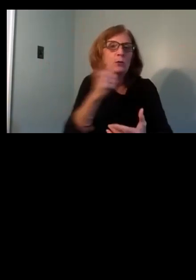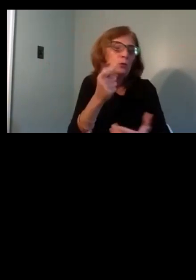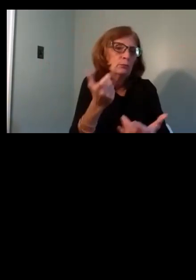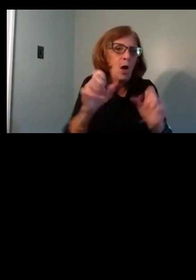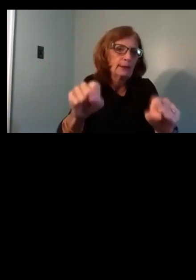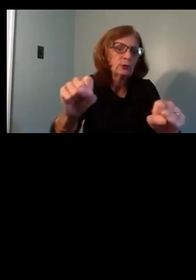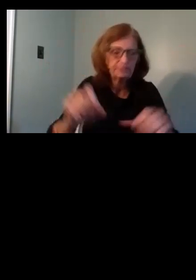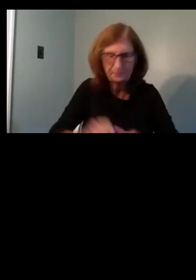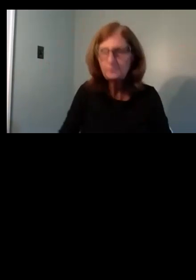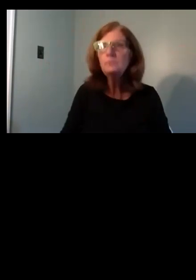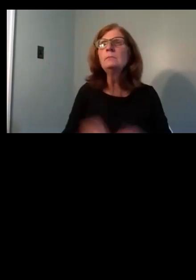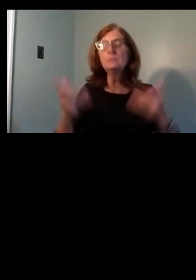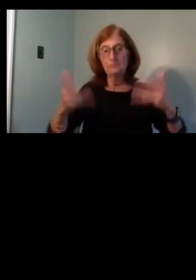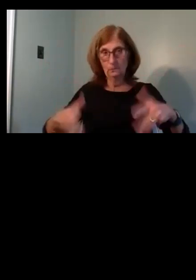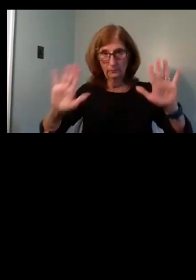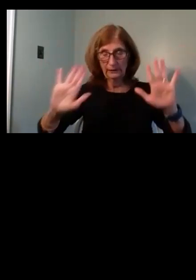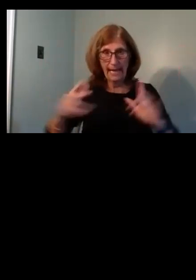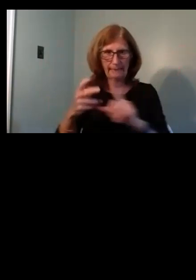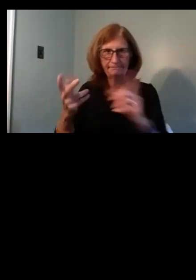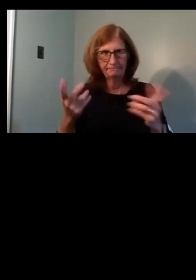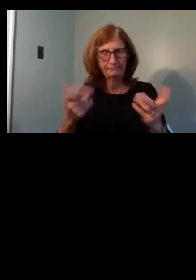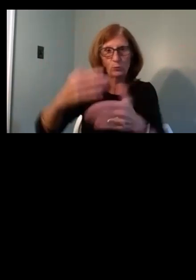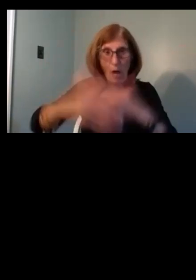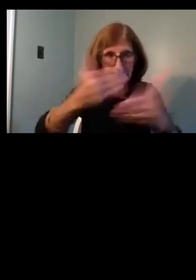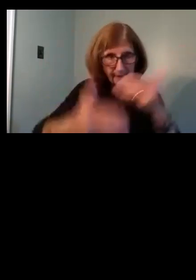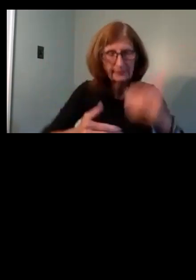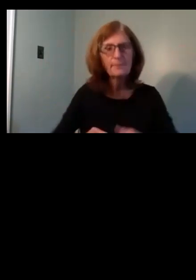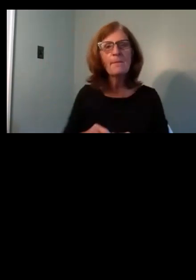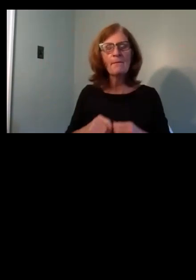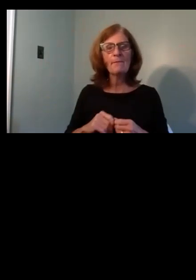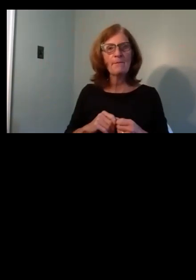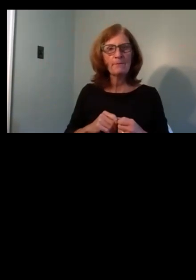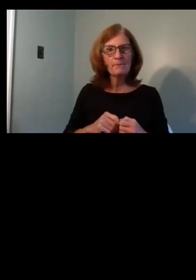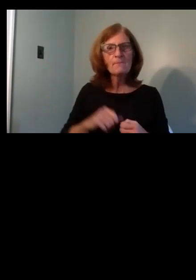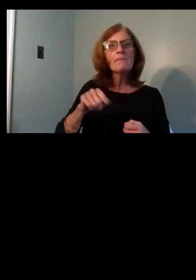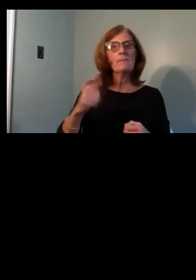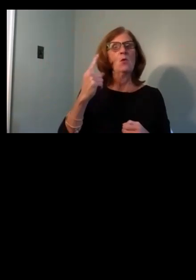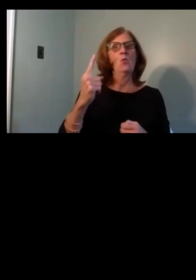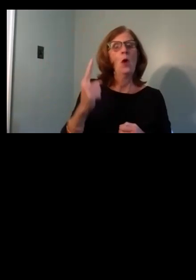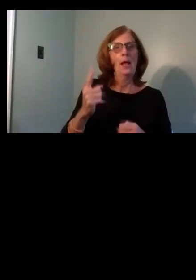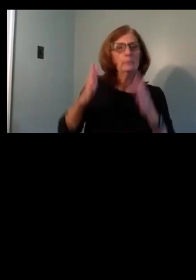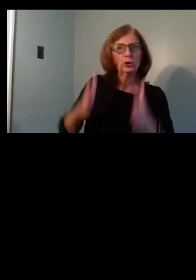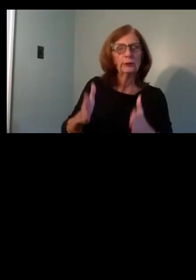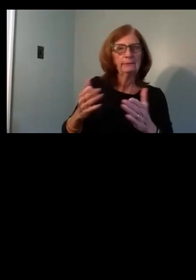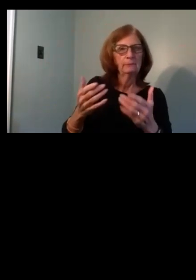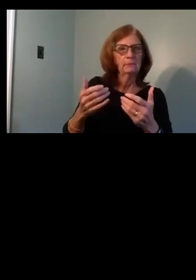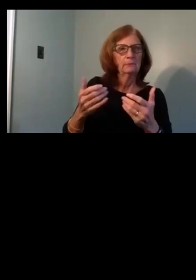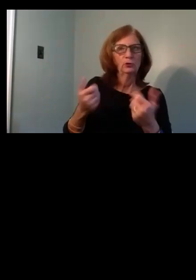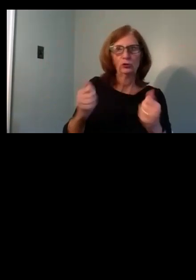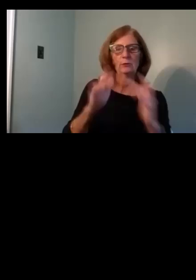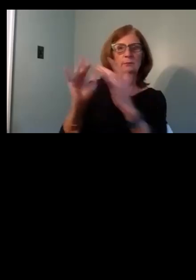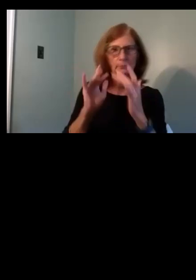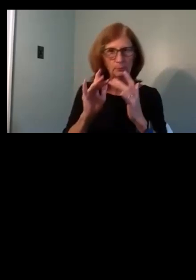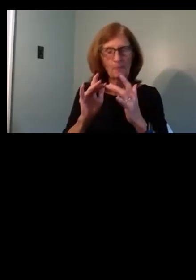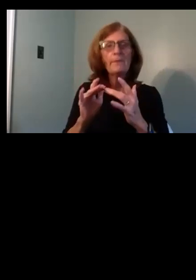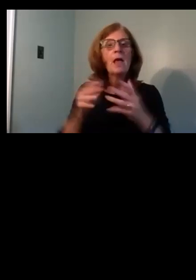It was after that that once the brokers did their due diligence, we finally ended up